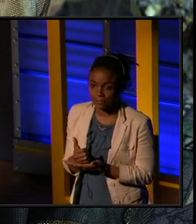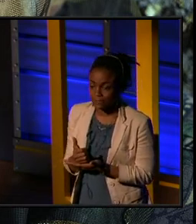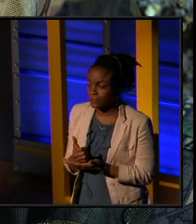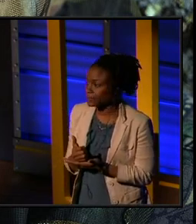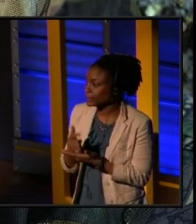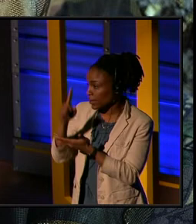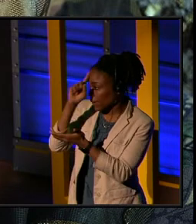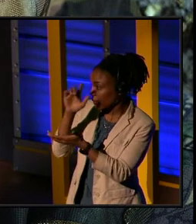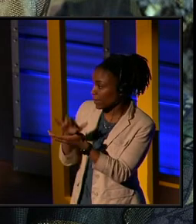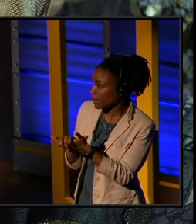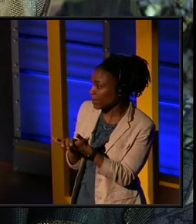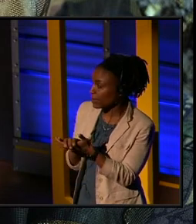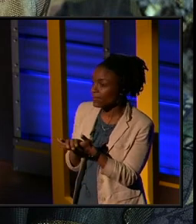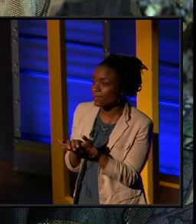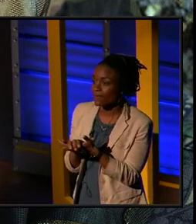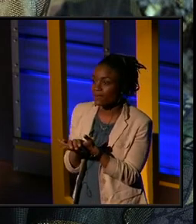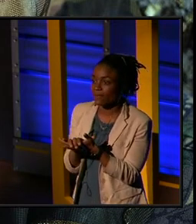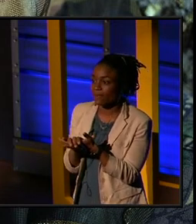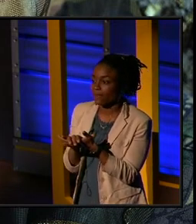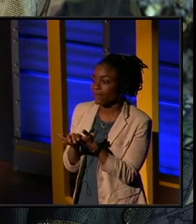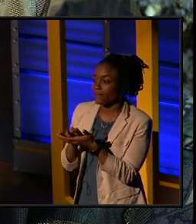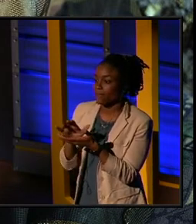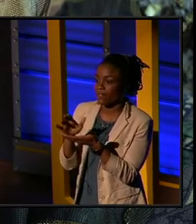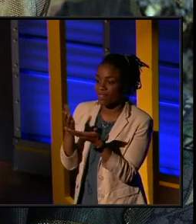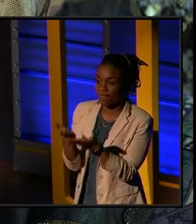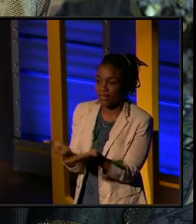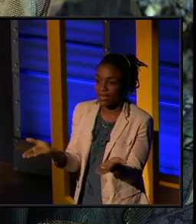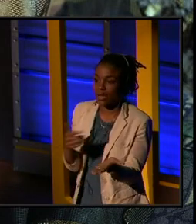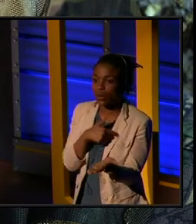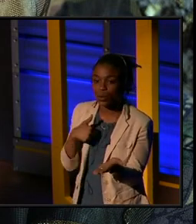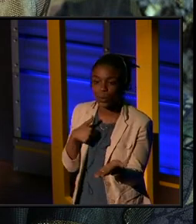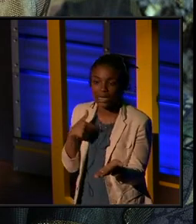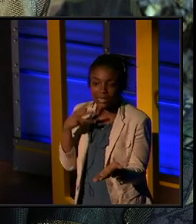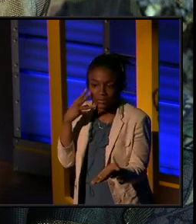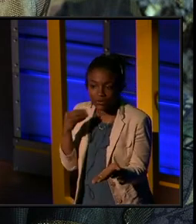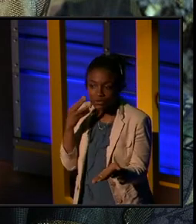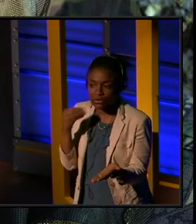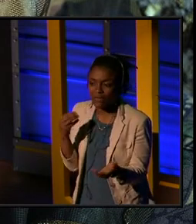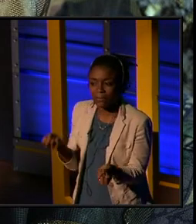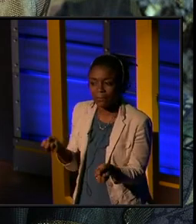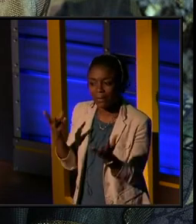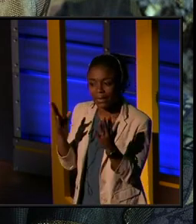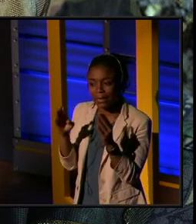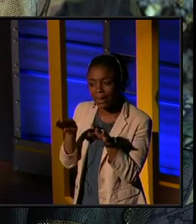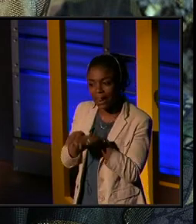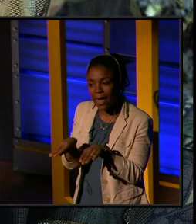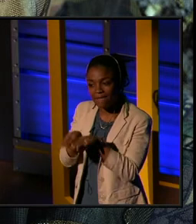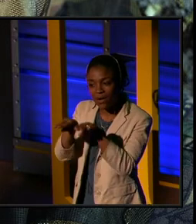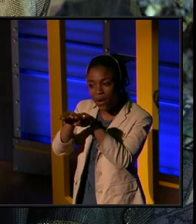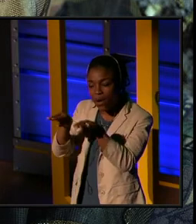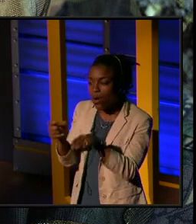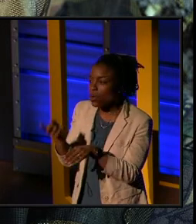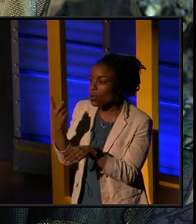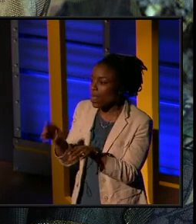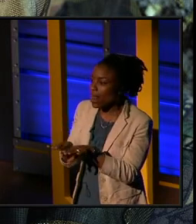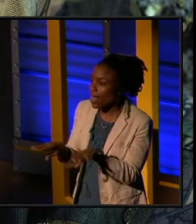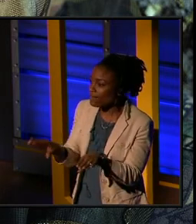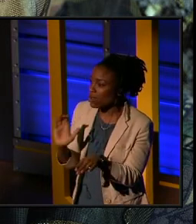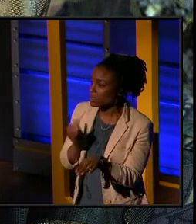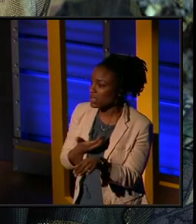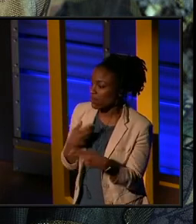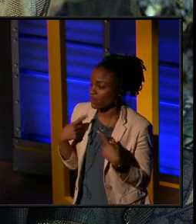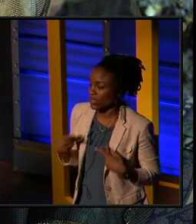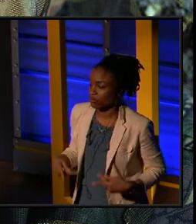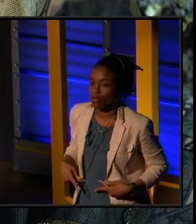I believe in that the things that we experience, there's many levels of it. And the one level is our physical manifestation